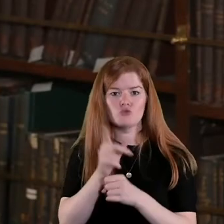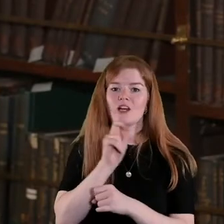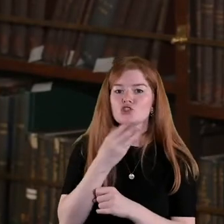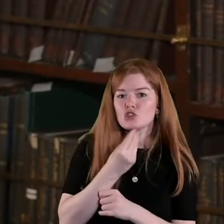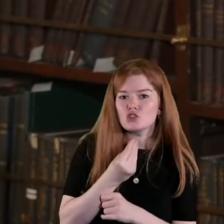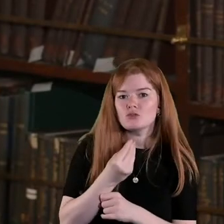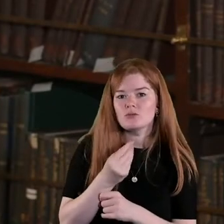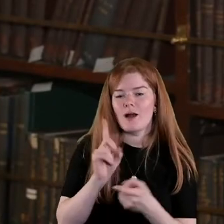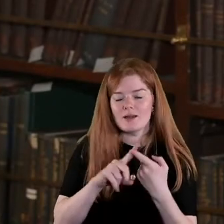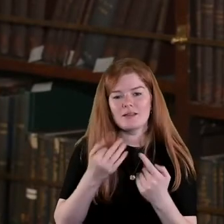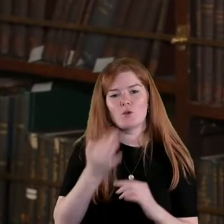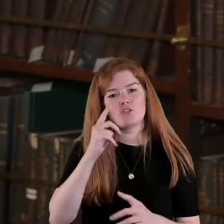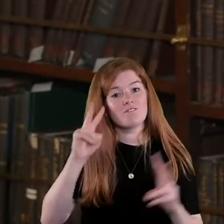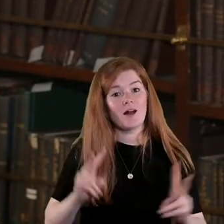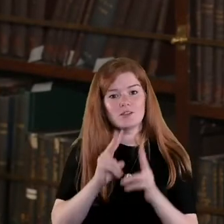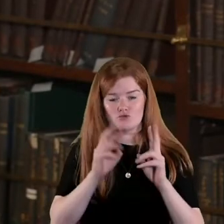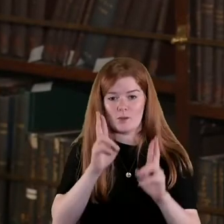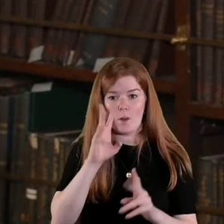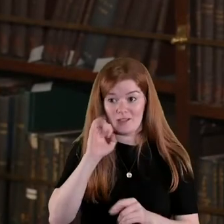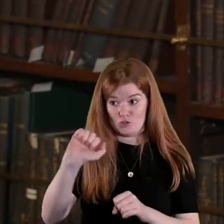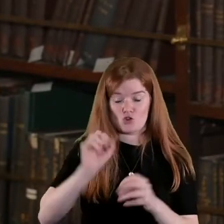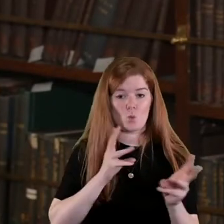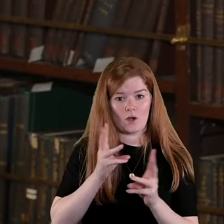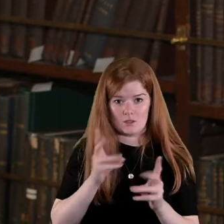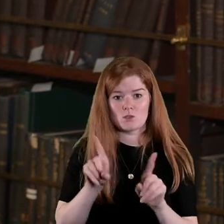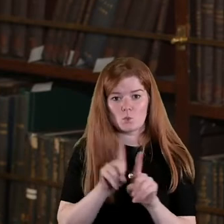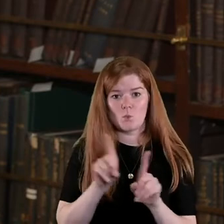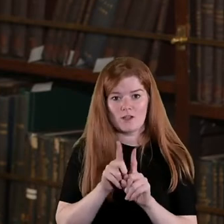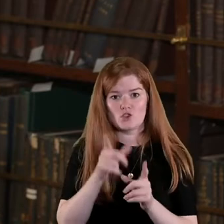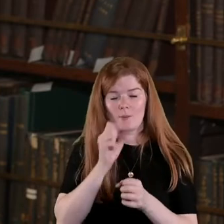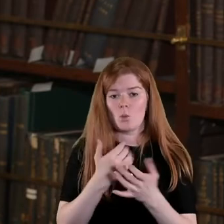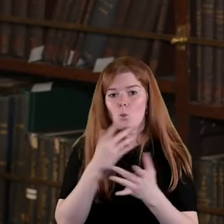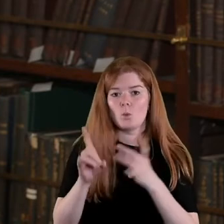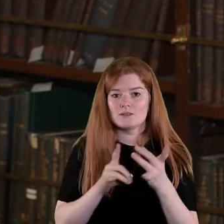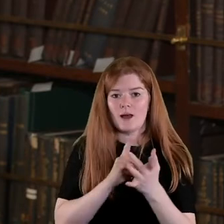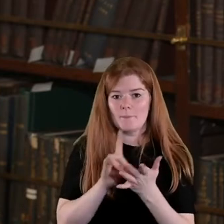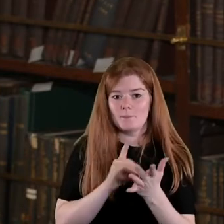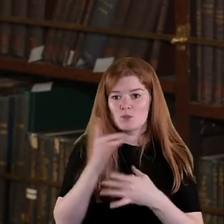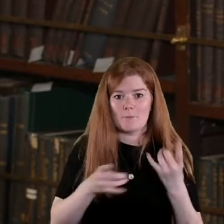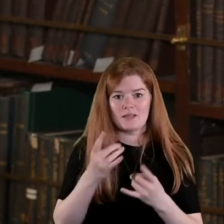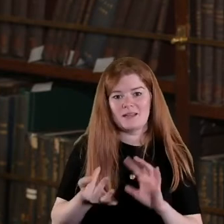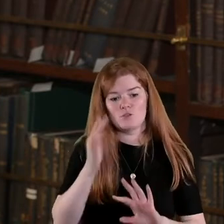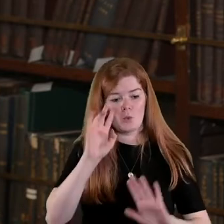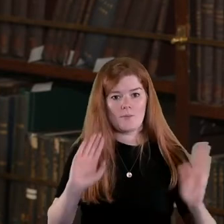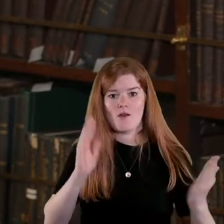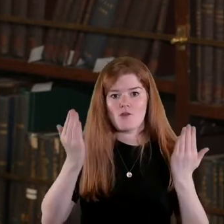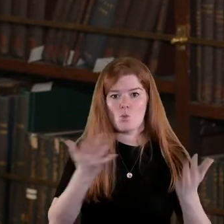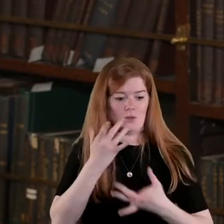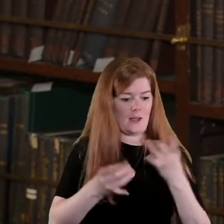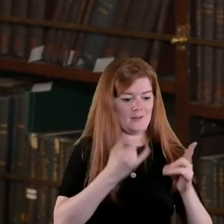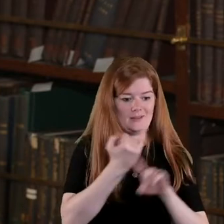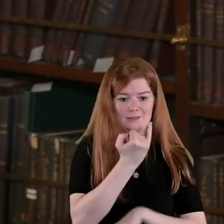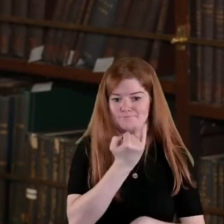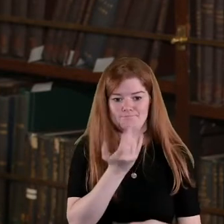violence because in your work it's also what's happening when you look at the comparisons of what's happening